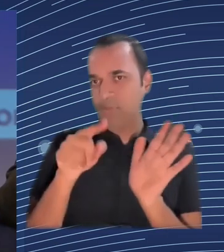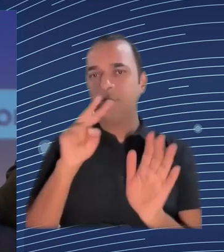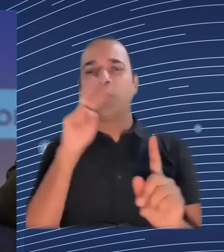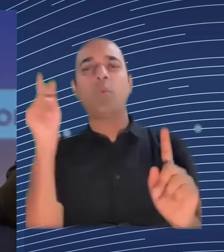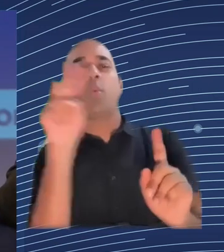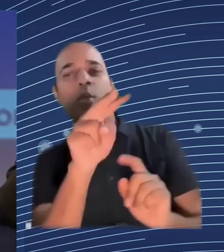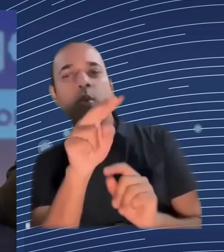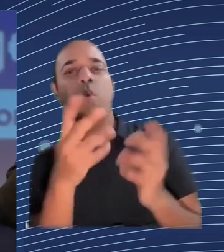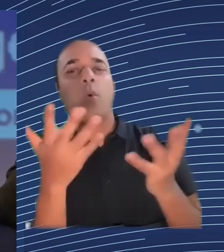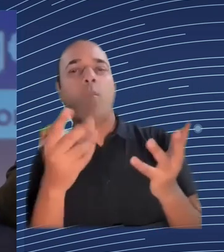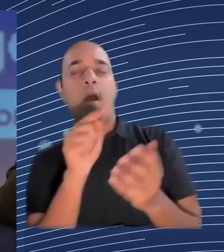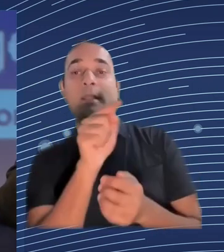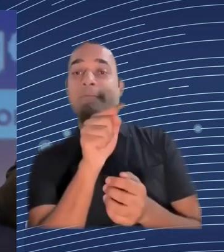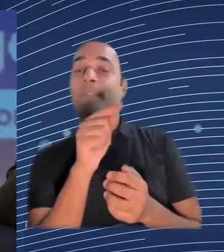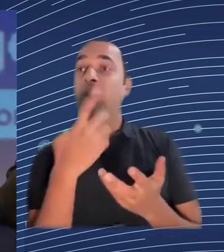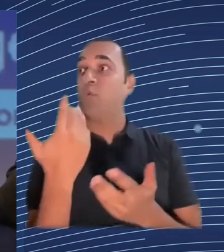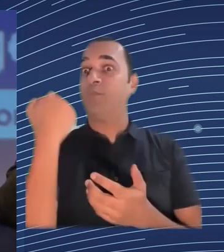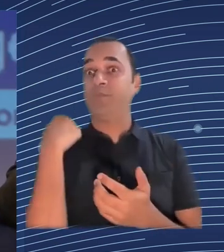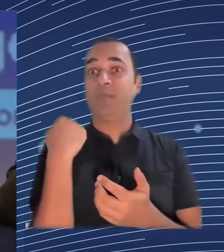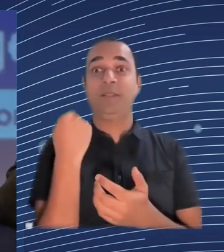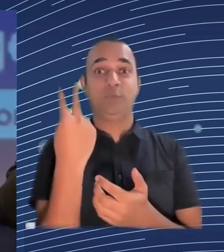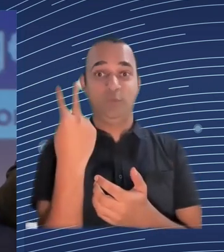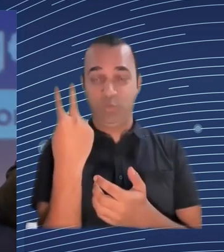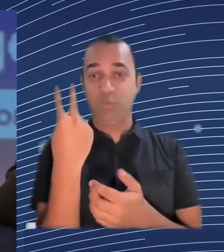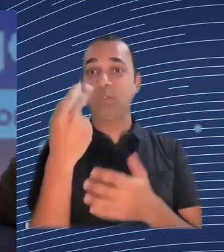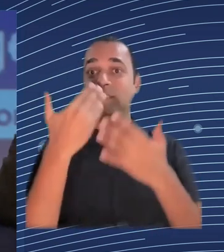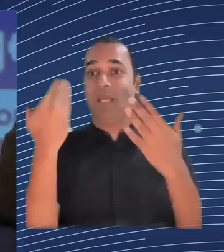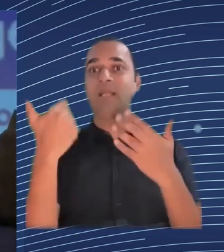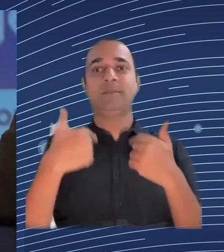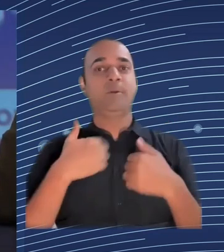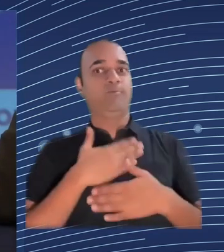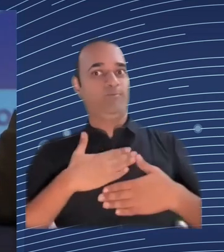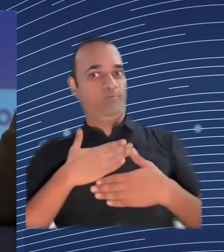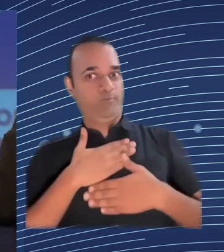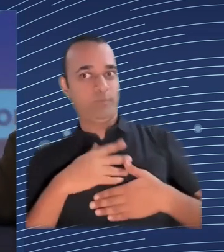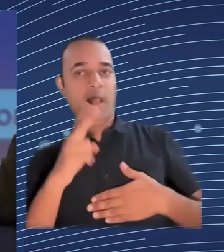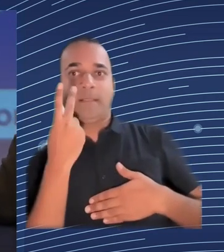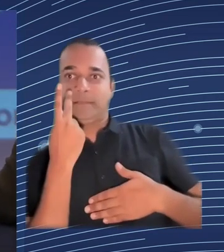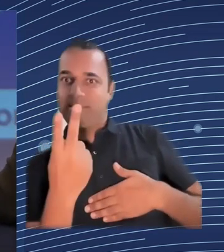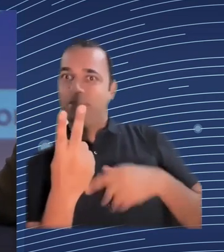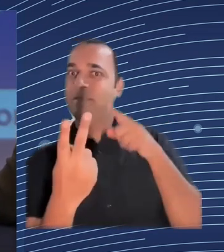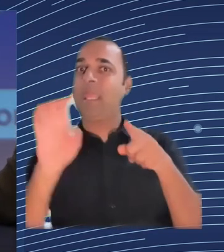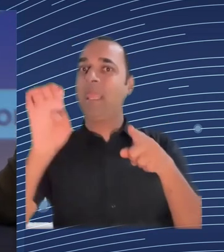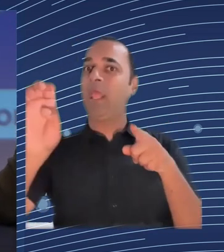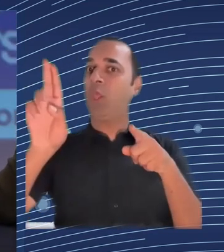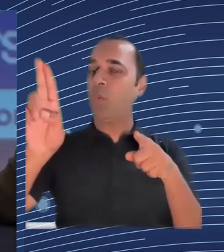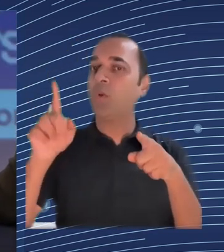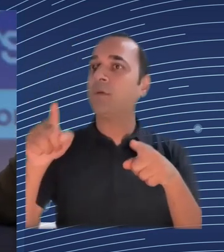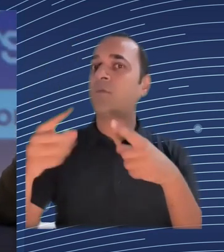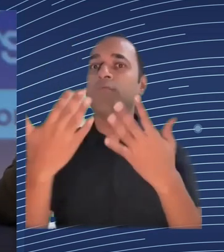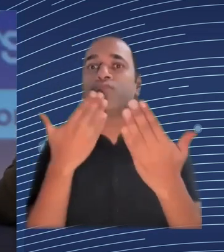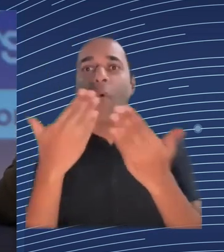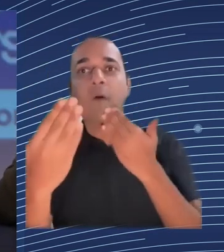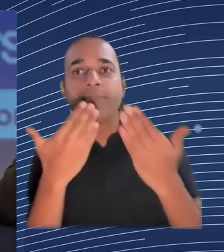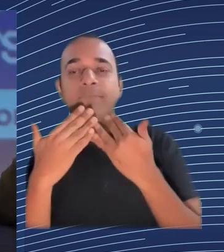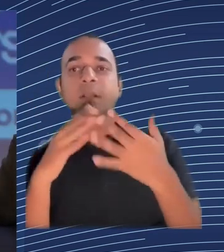AI can do for them and how it works we have a lot of user groups that whenever we develop something they're the ones that work with us to say